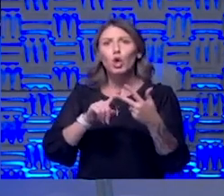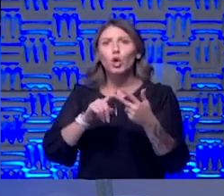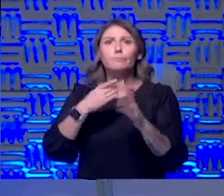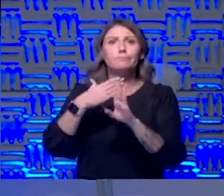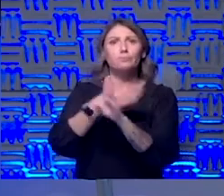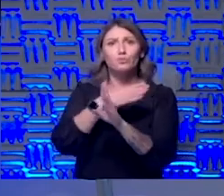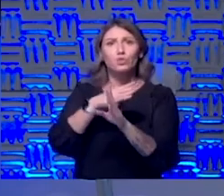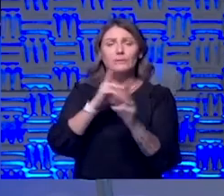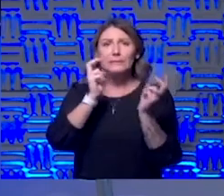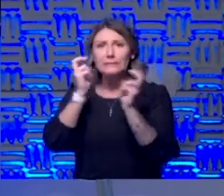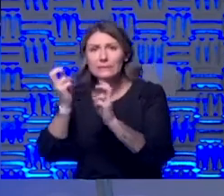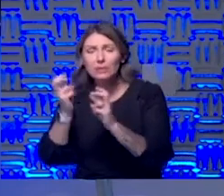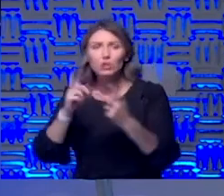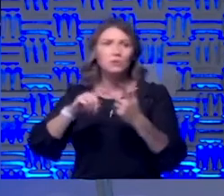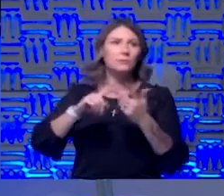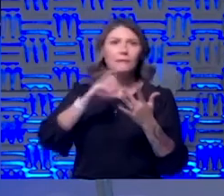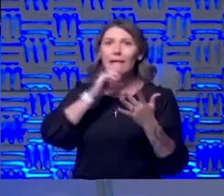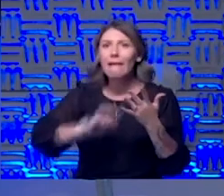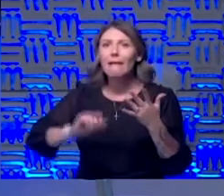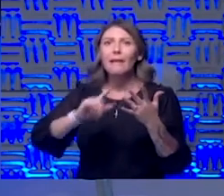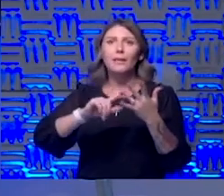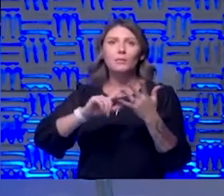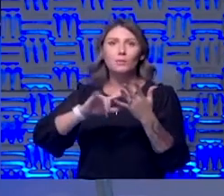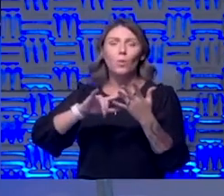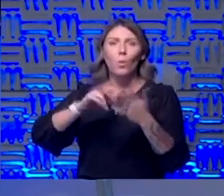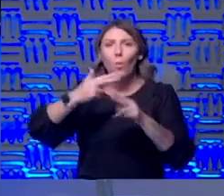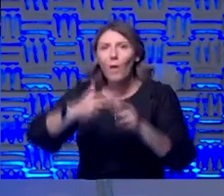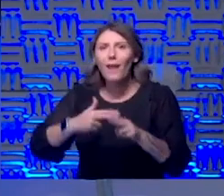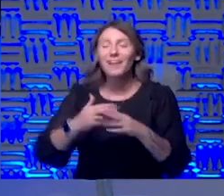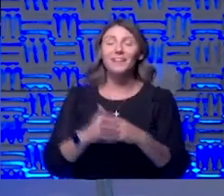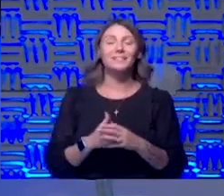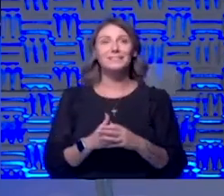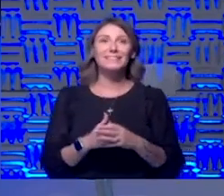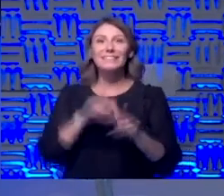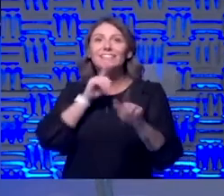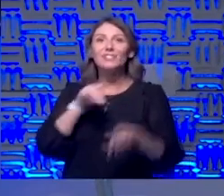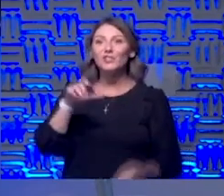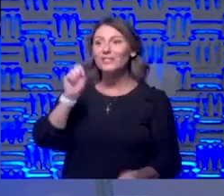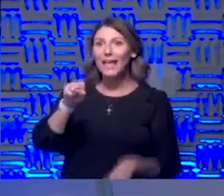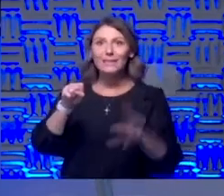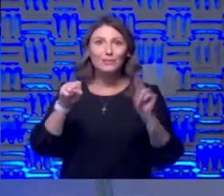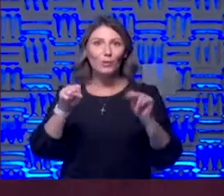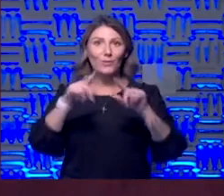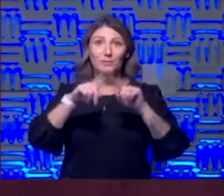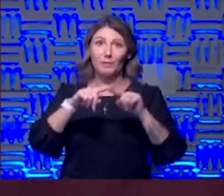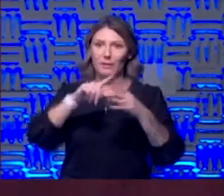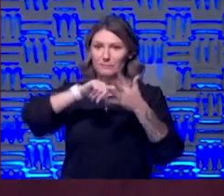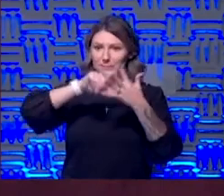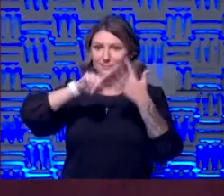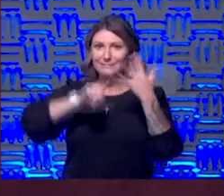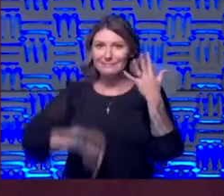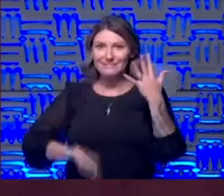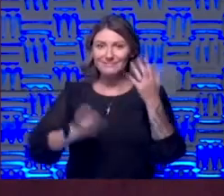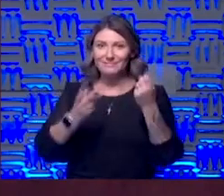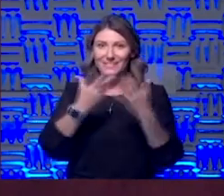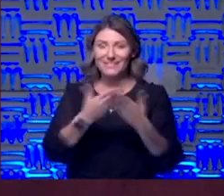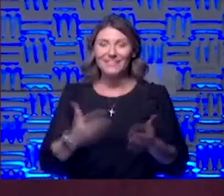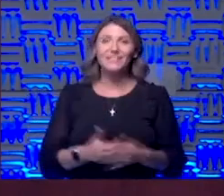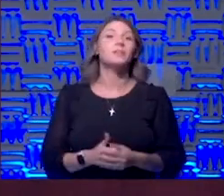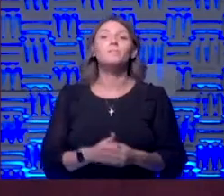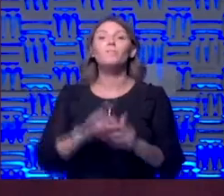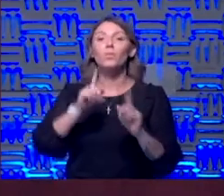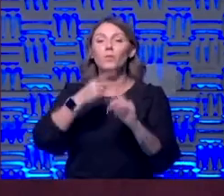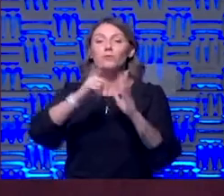well so yes um and no it depends on a lot of things um i think when we